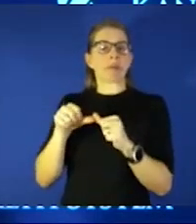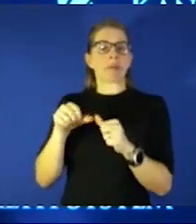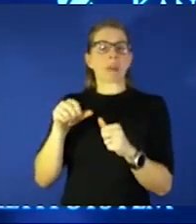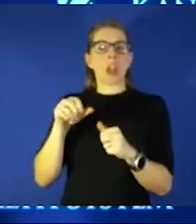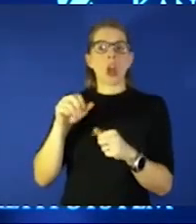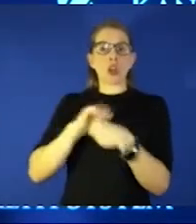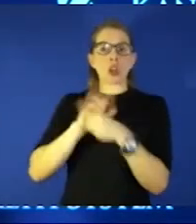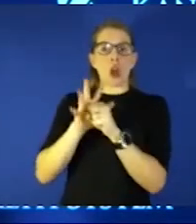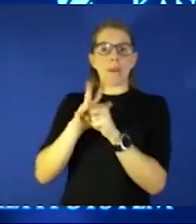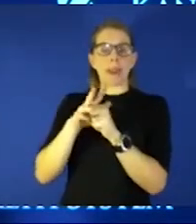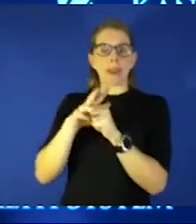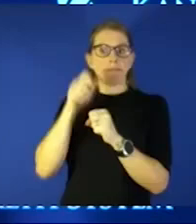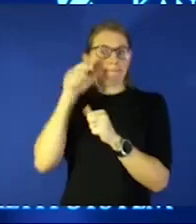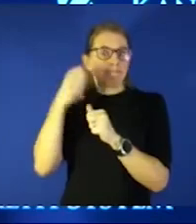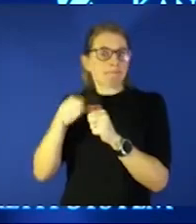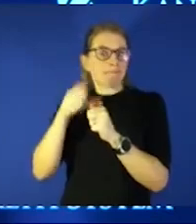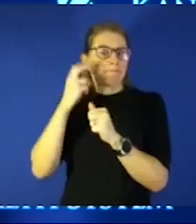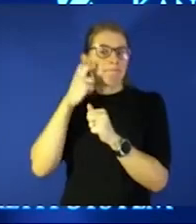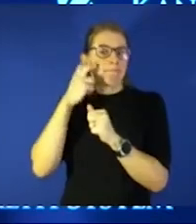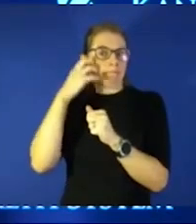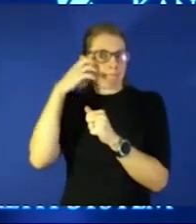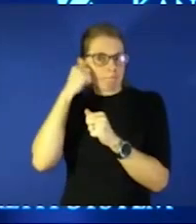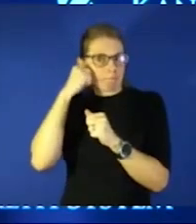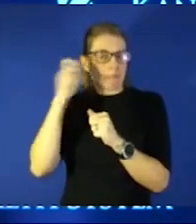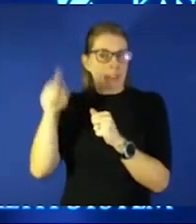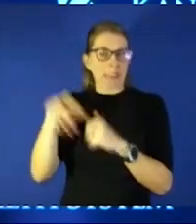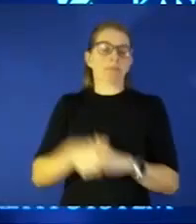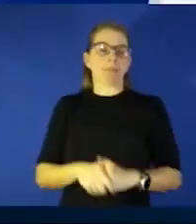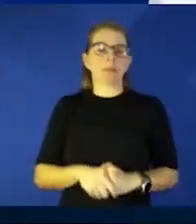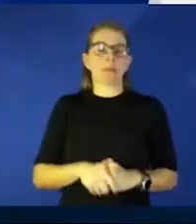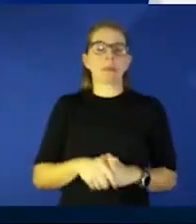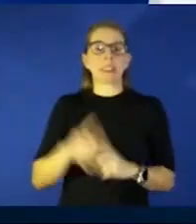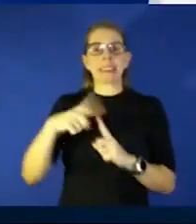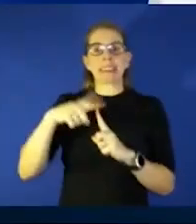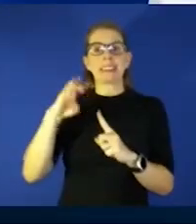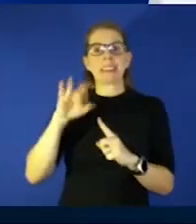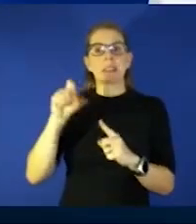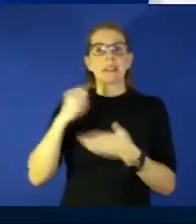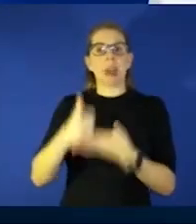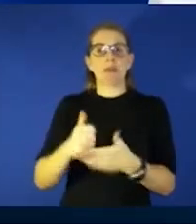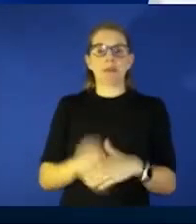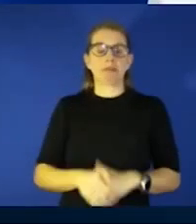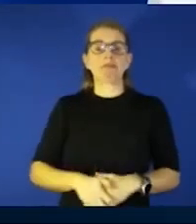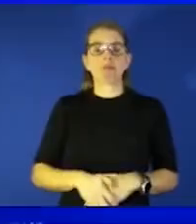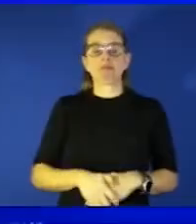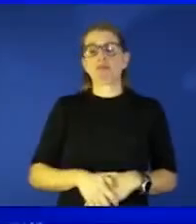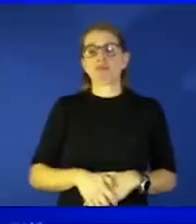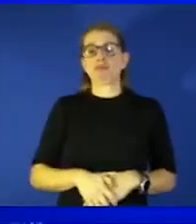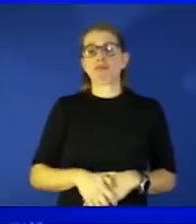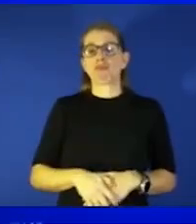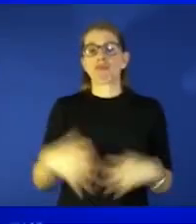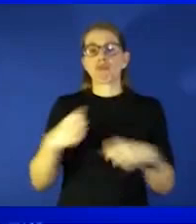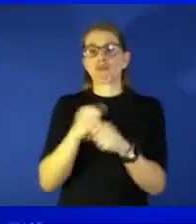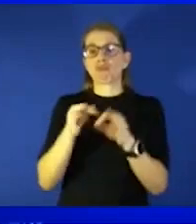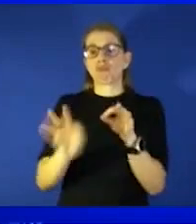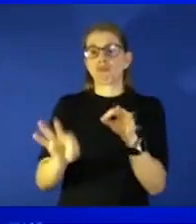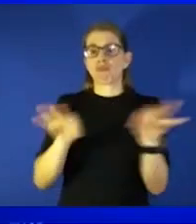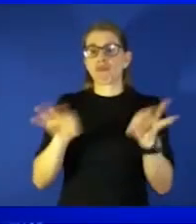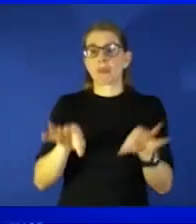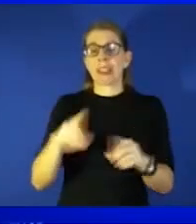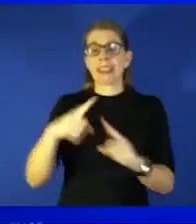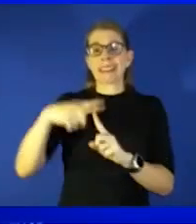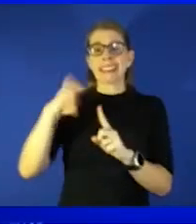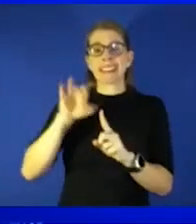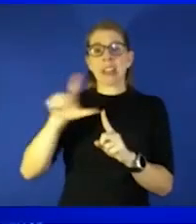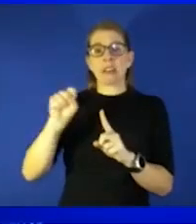their memory and so uh t cells definitely they definitely help yeah very simply put we believe it's probably the t cells that play a more important role in